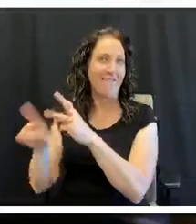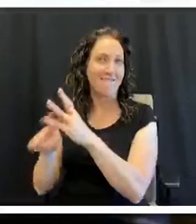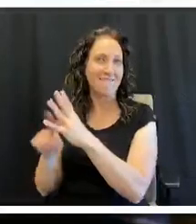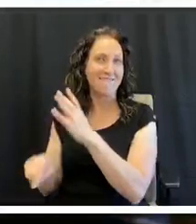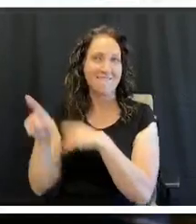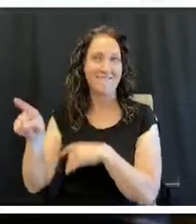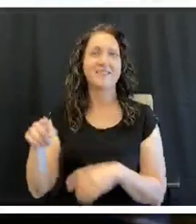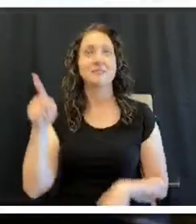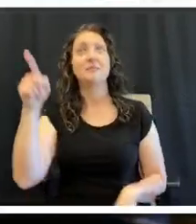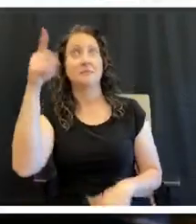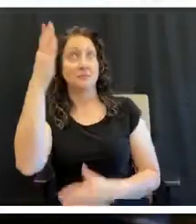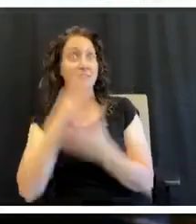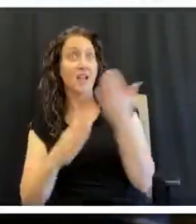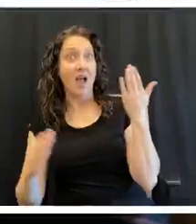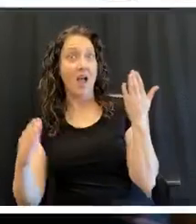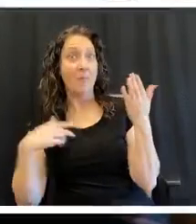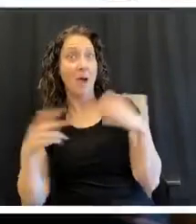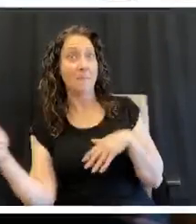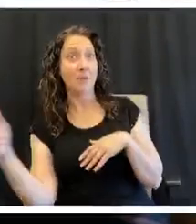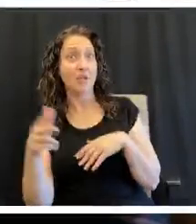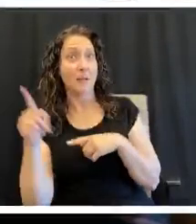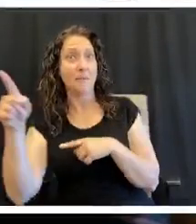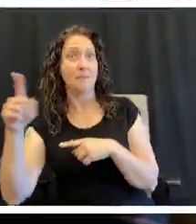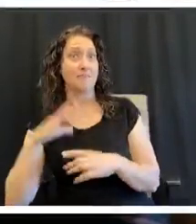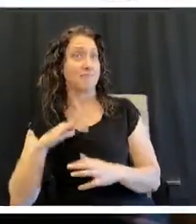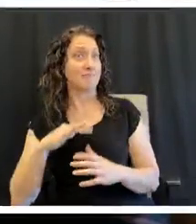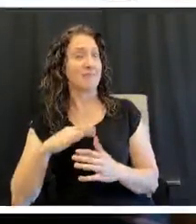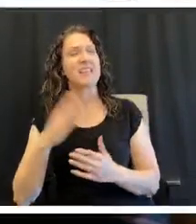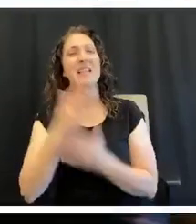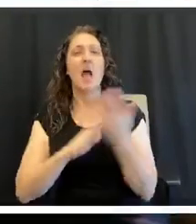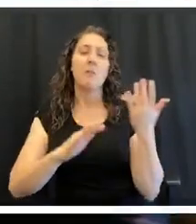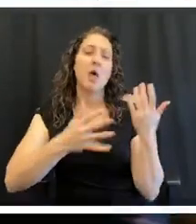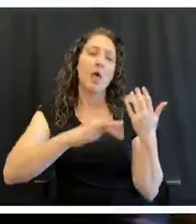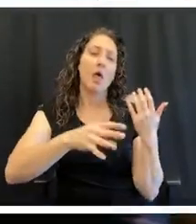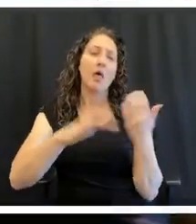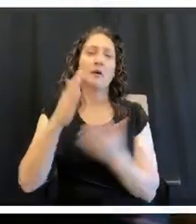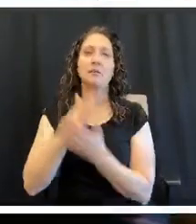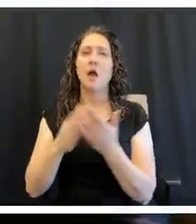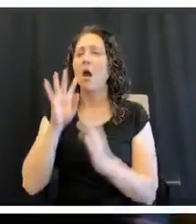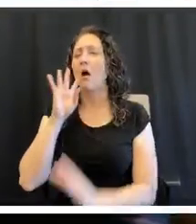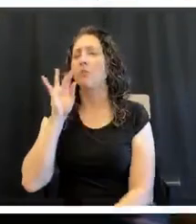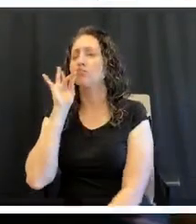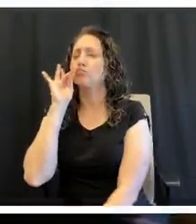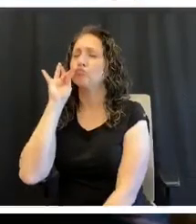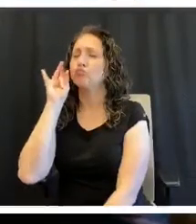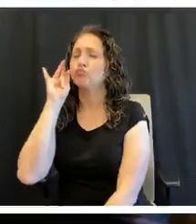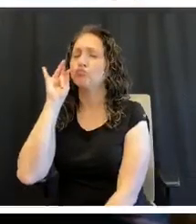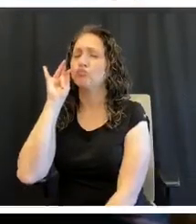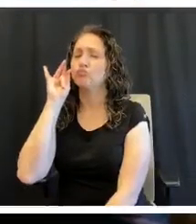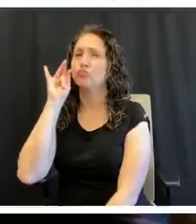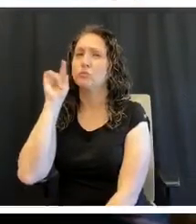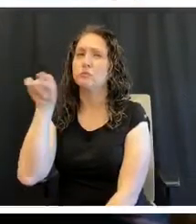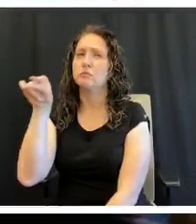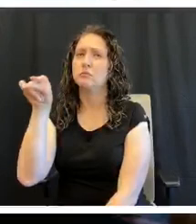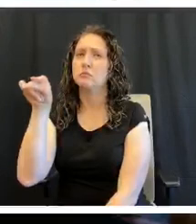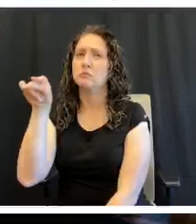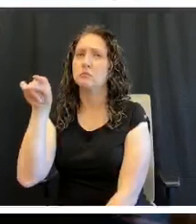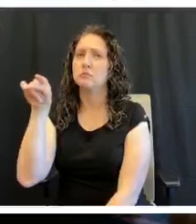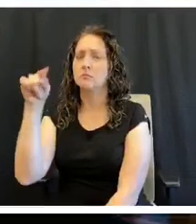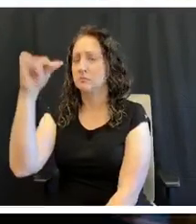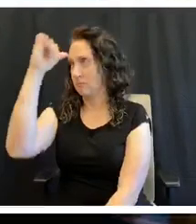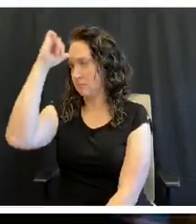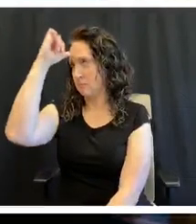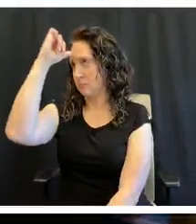experiences with some of the curbside. We've had some that have been okay. But we've had a couple of great experiences. And those are the ones that you remember.